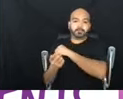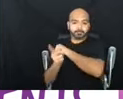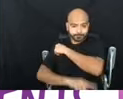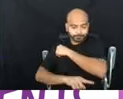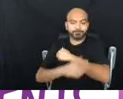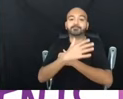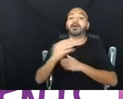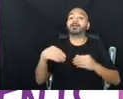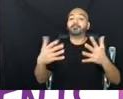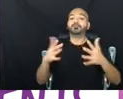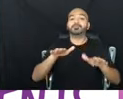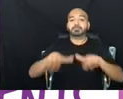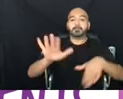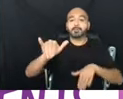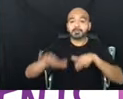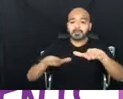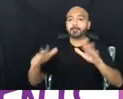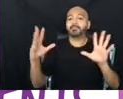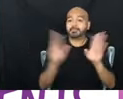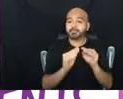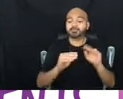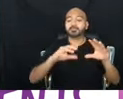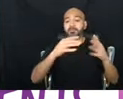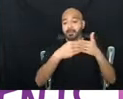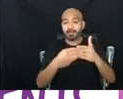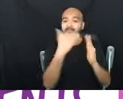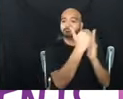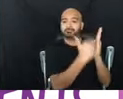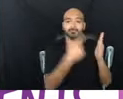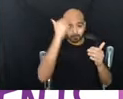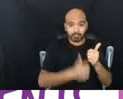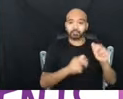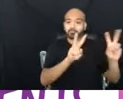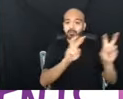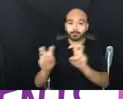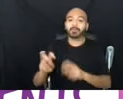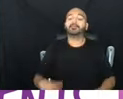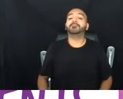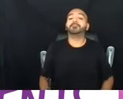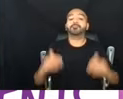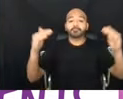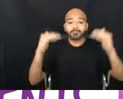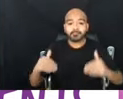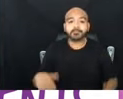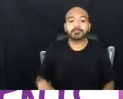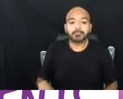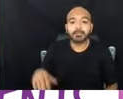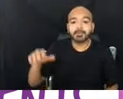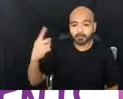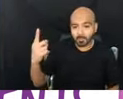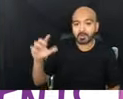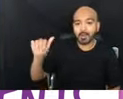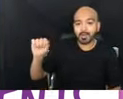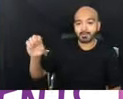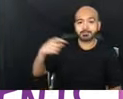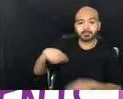step-by-step session guides of what they did. Um, there's a piece about Marissa Alexander's case that I did as a,